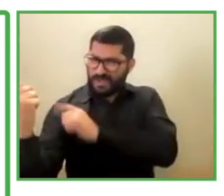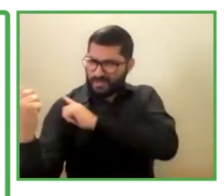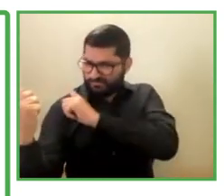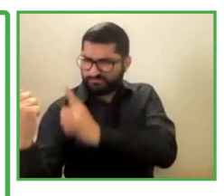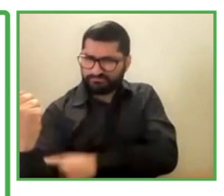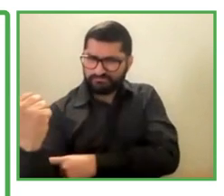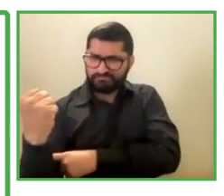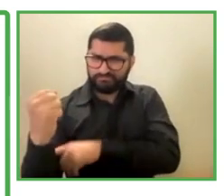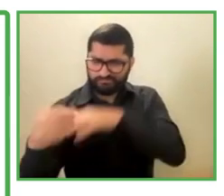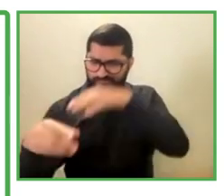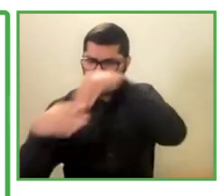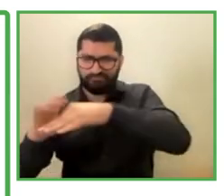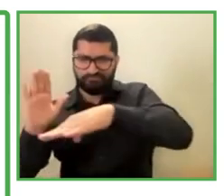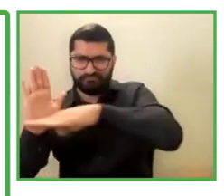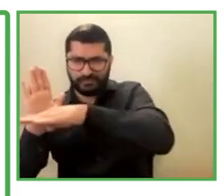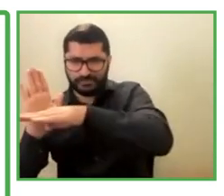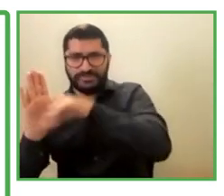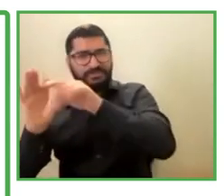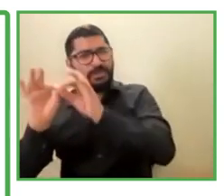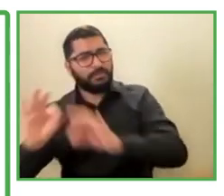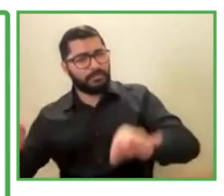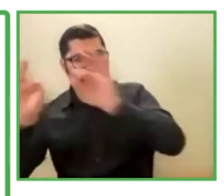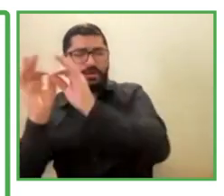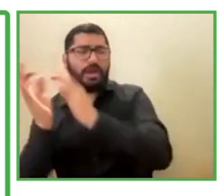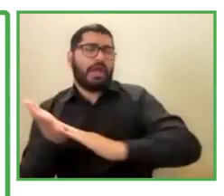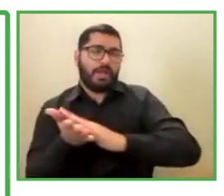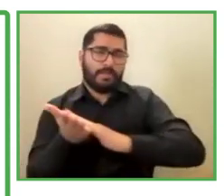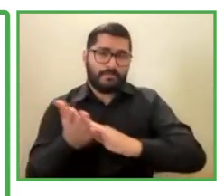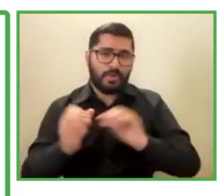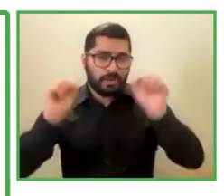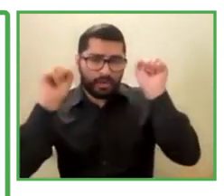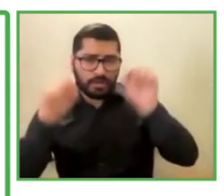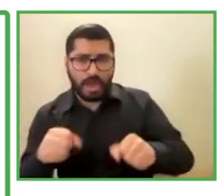can see here are pillows are to be able to create.